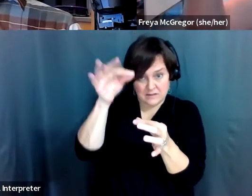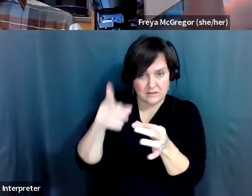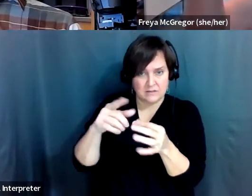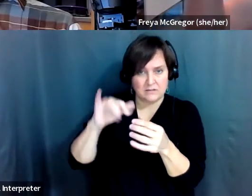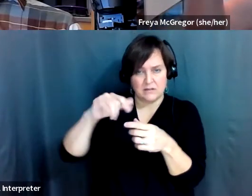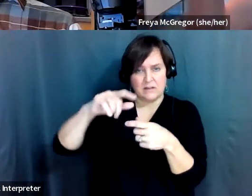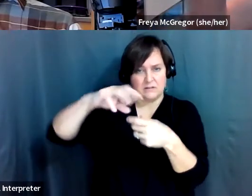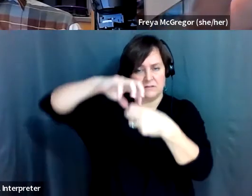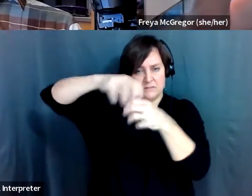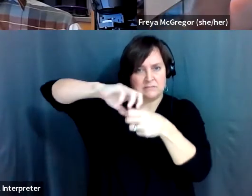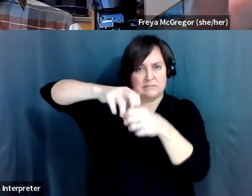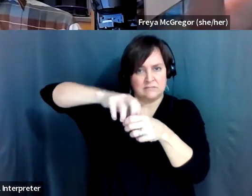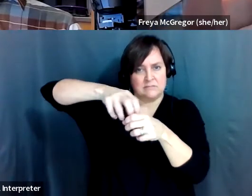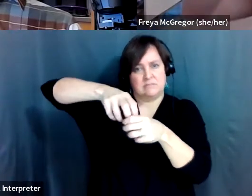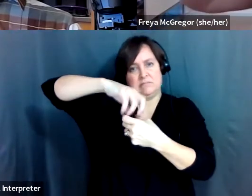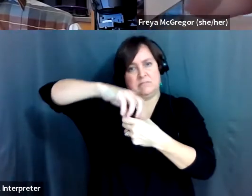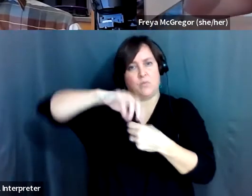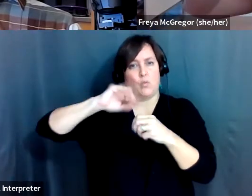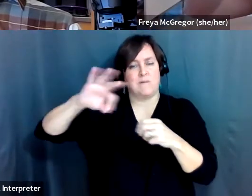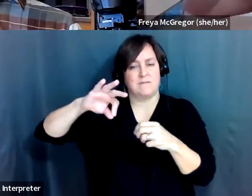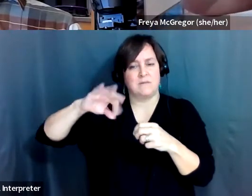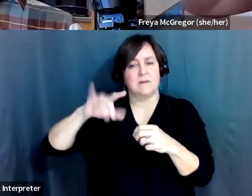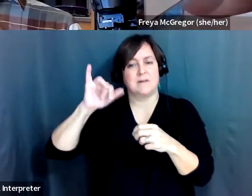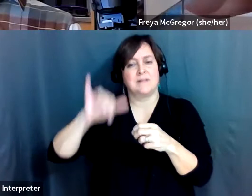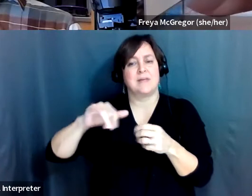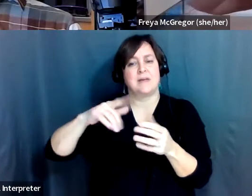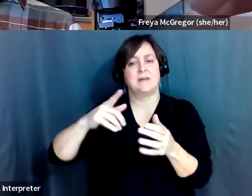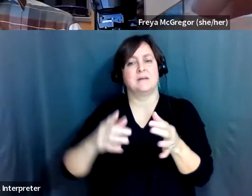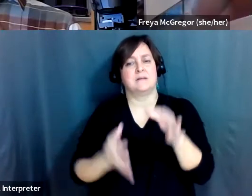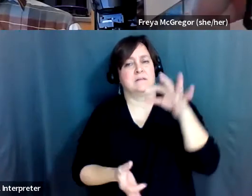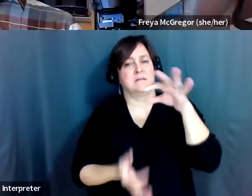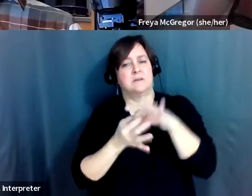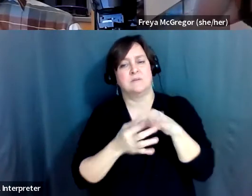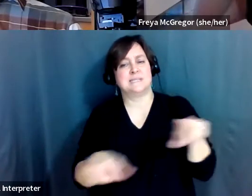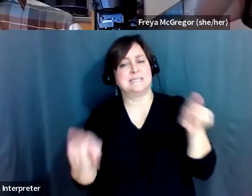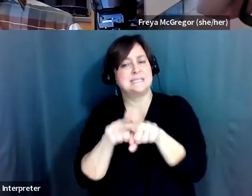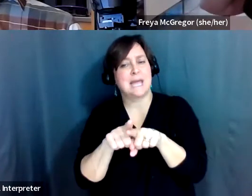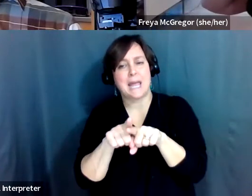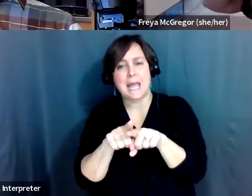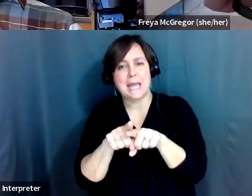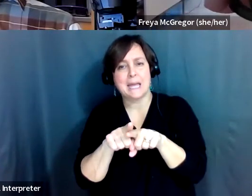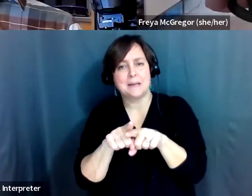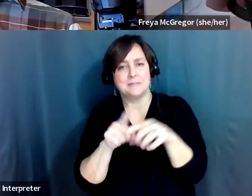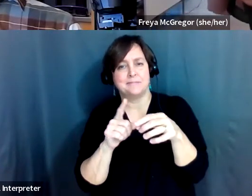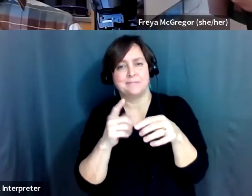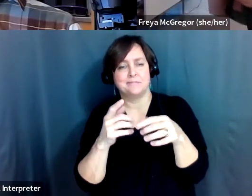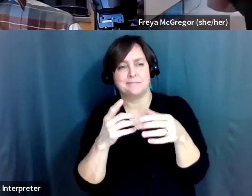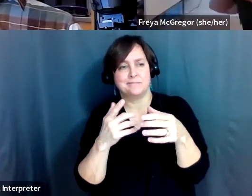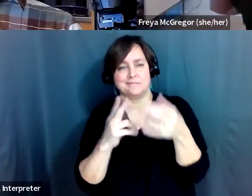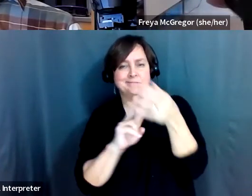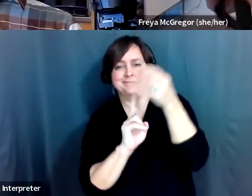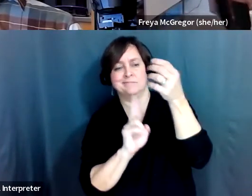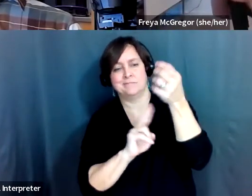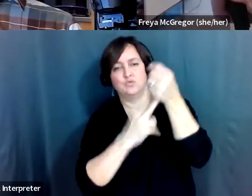twister that tightens and loosens it, screws on to the same screw, thread